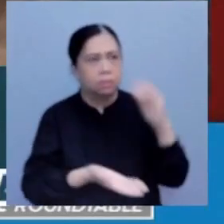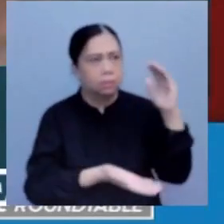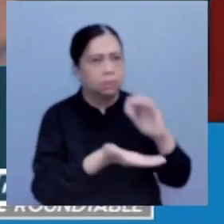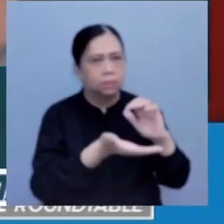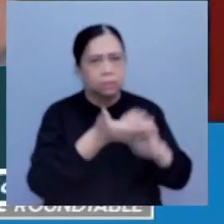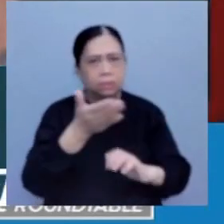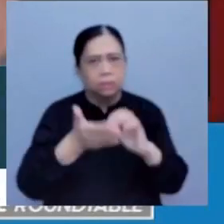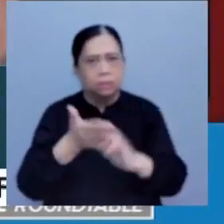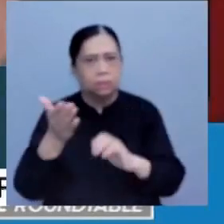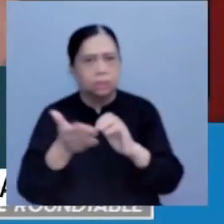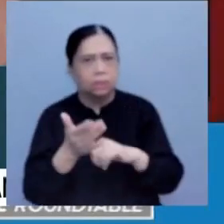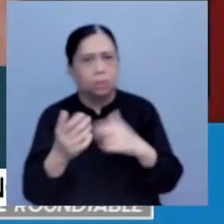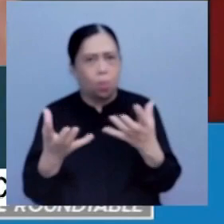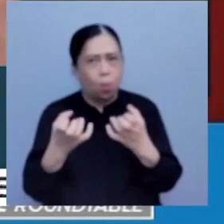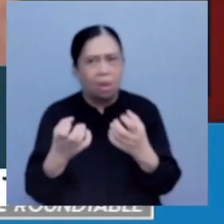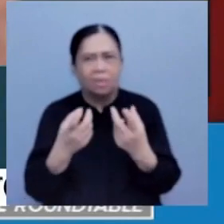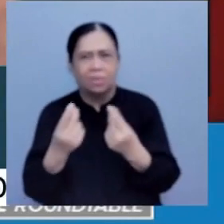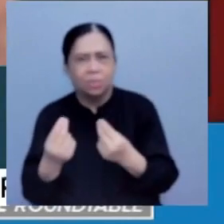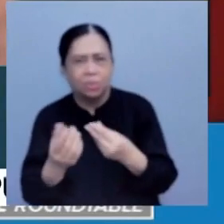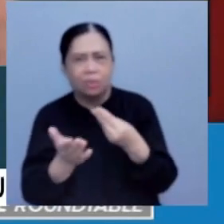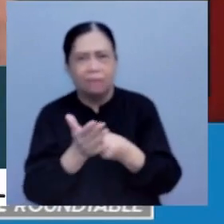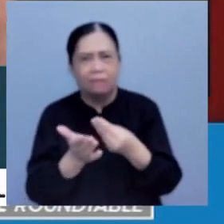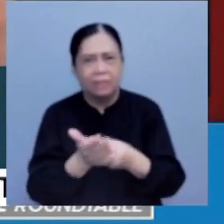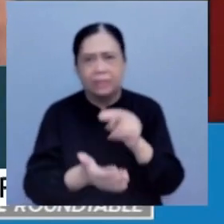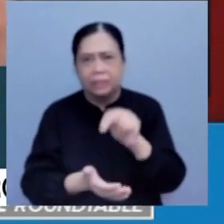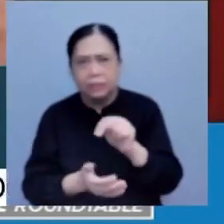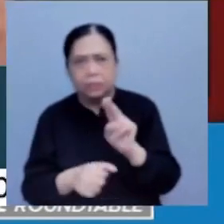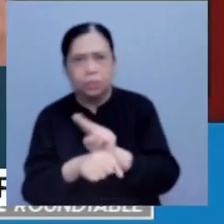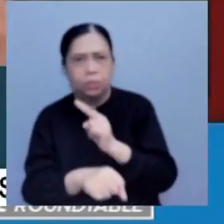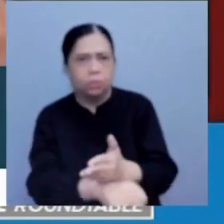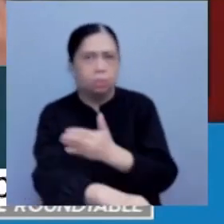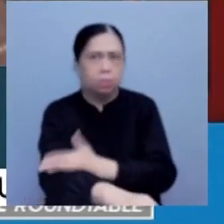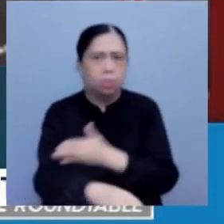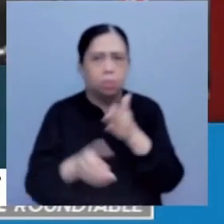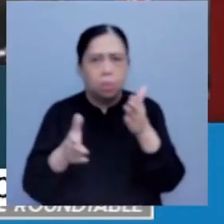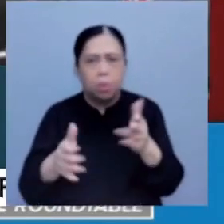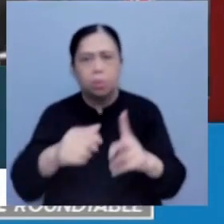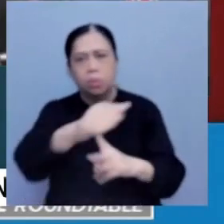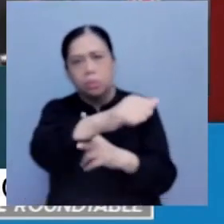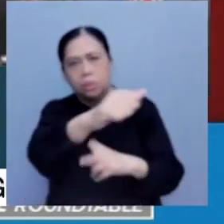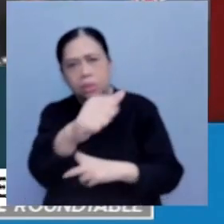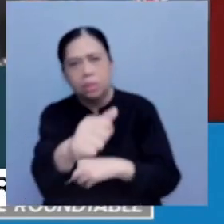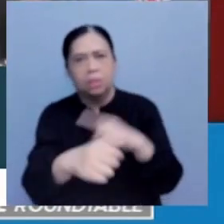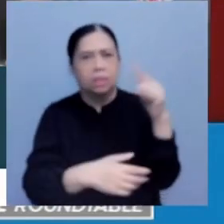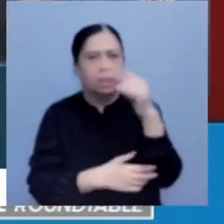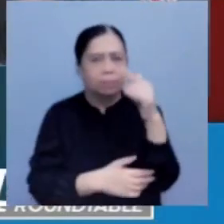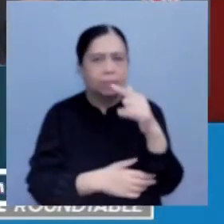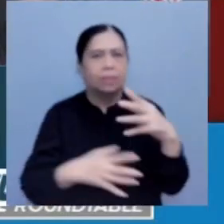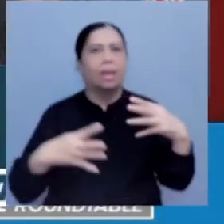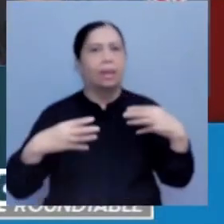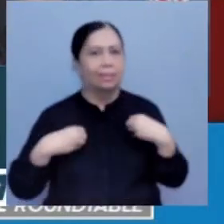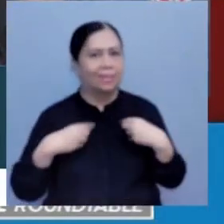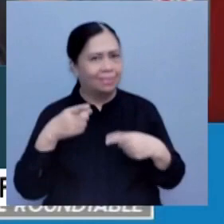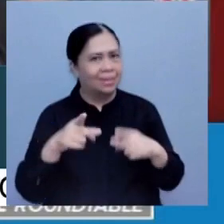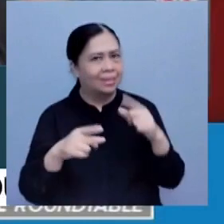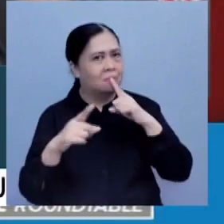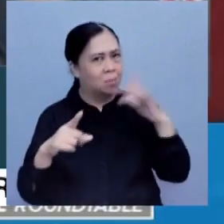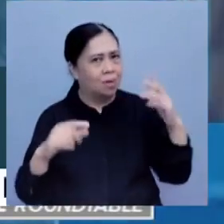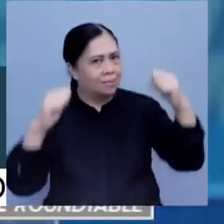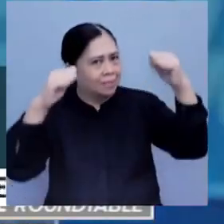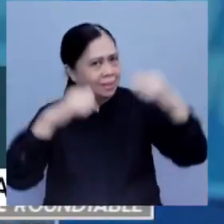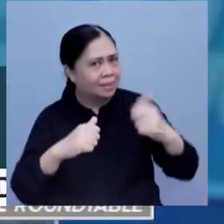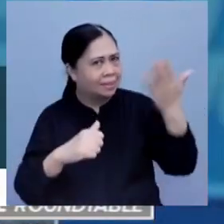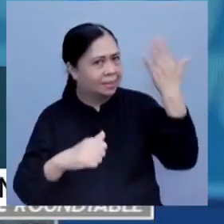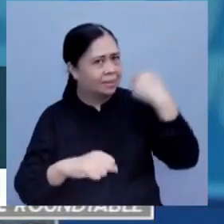things we wanted to do, some funds we were going to use to improve roads and bridges and airports, but we accepted that because that was the deal that was made earlier